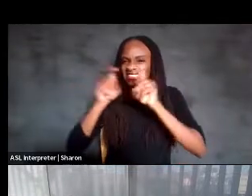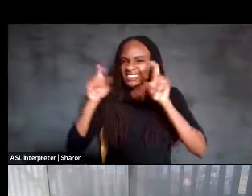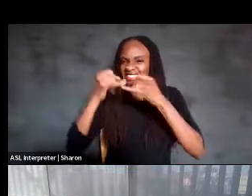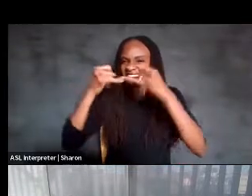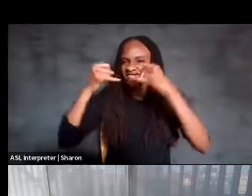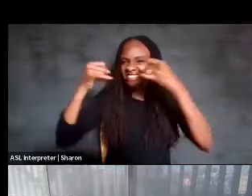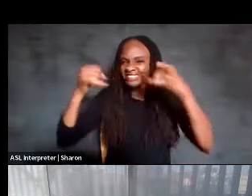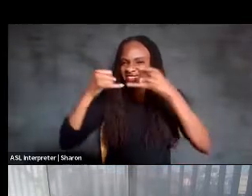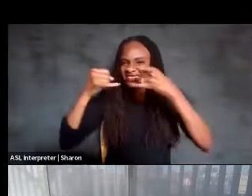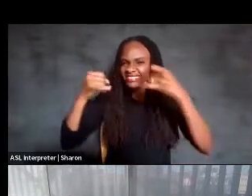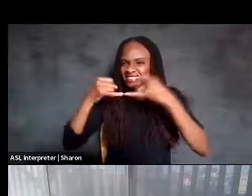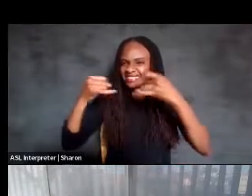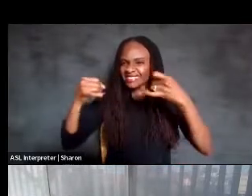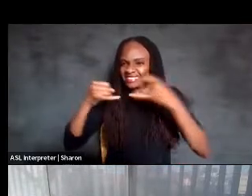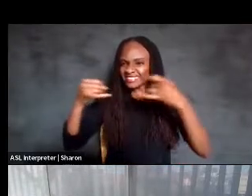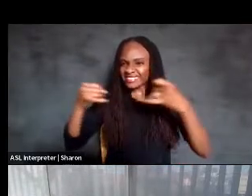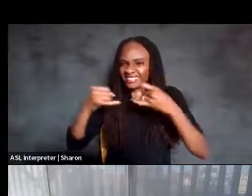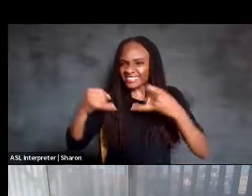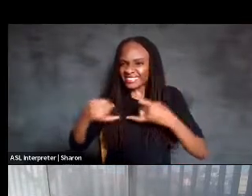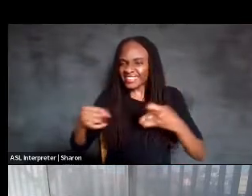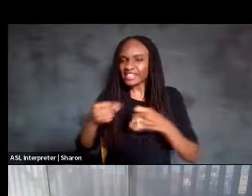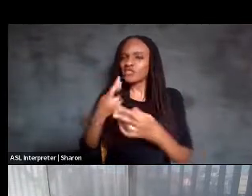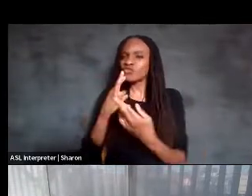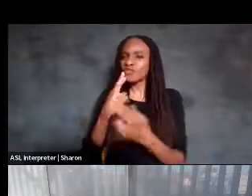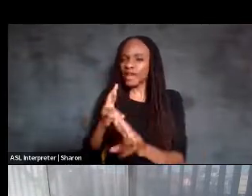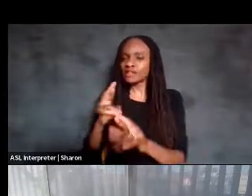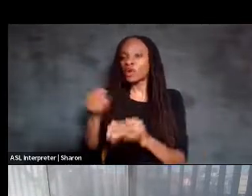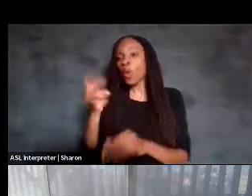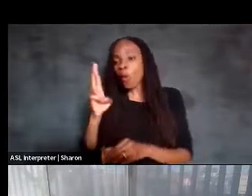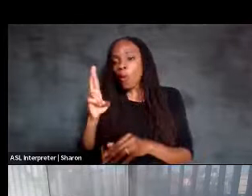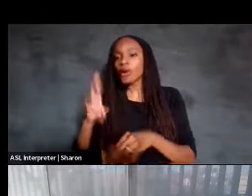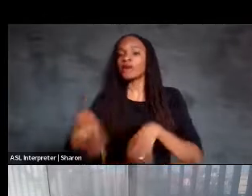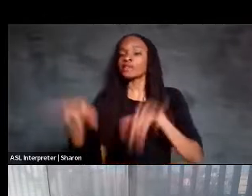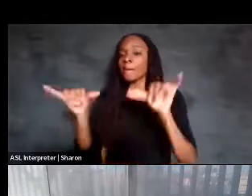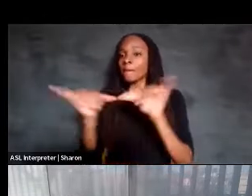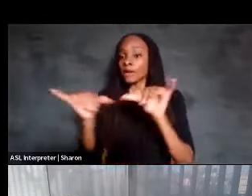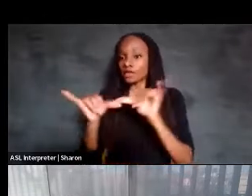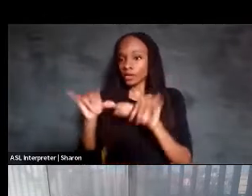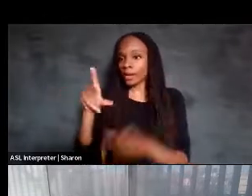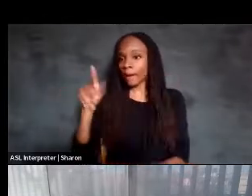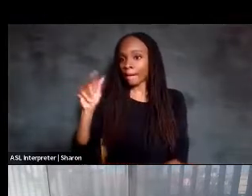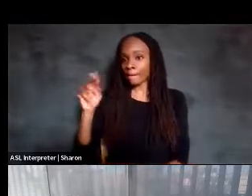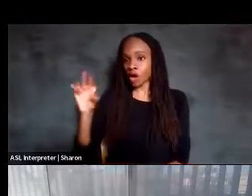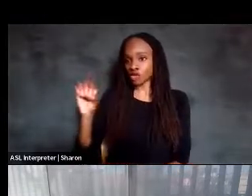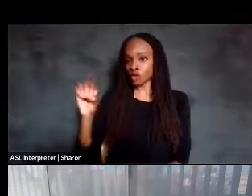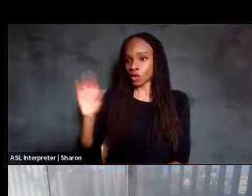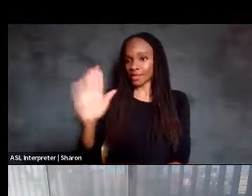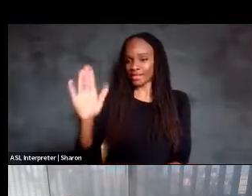kind of reacting to or measuring Pancho's brain as he's attempting to speak.